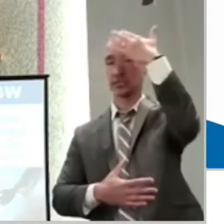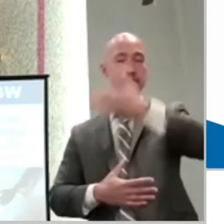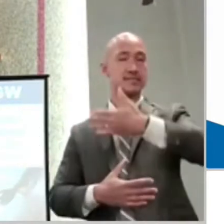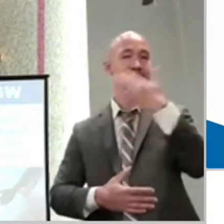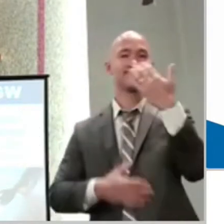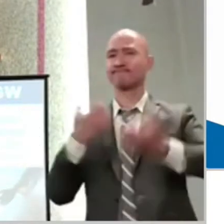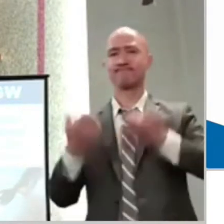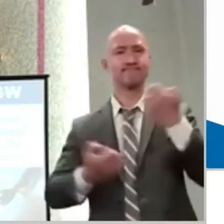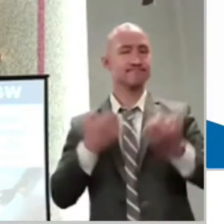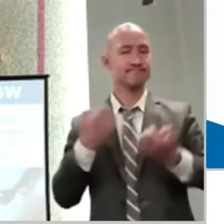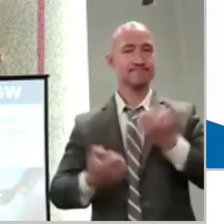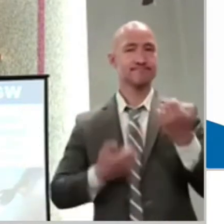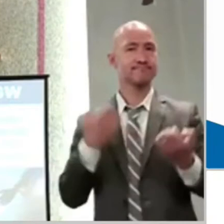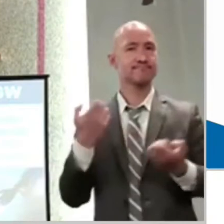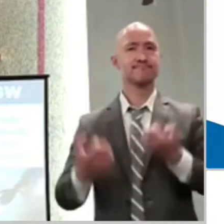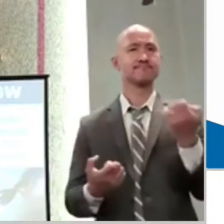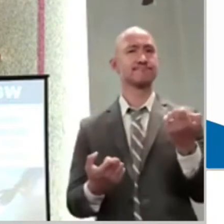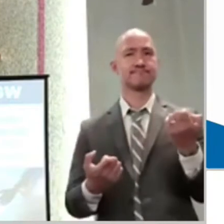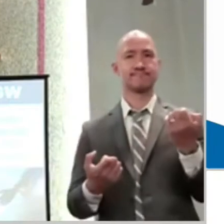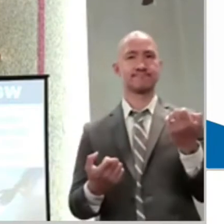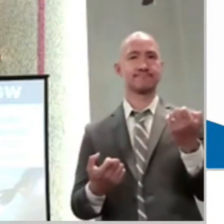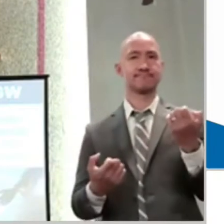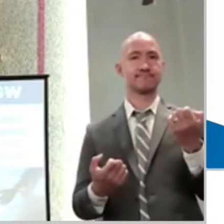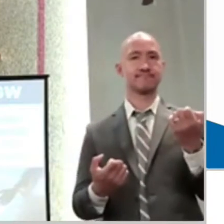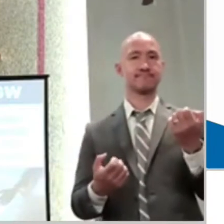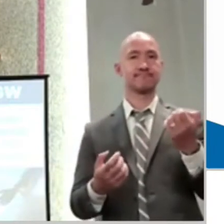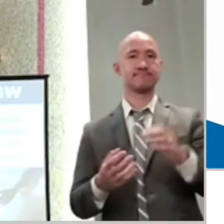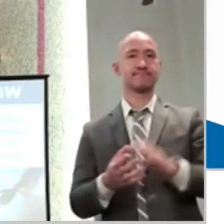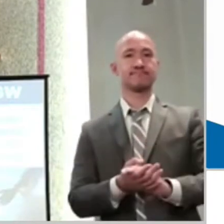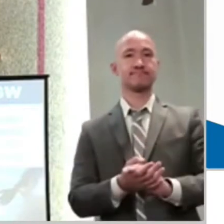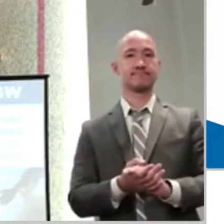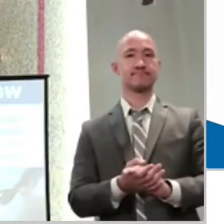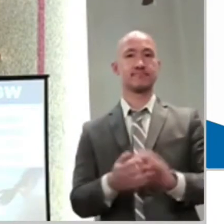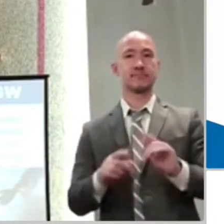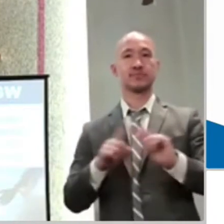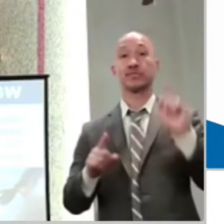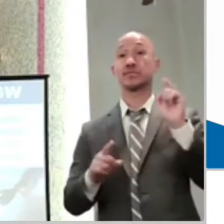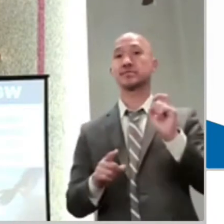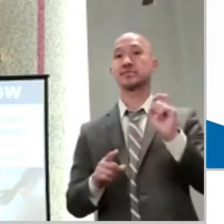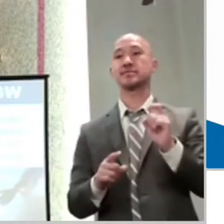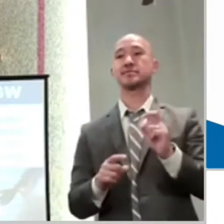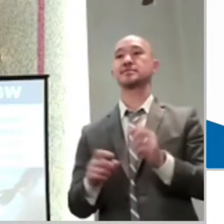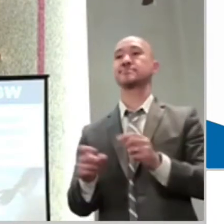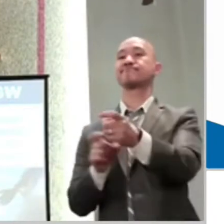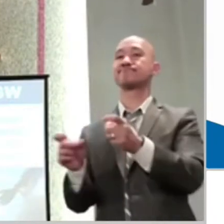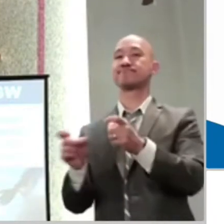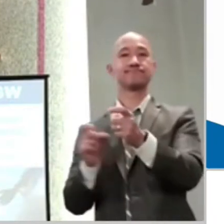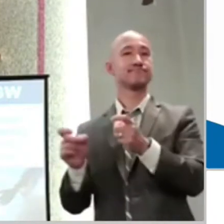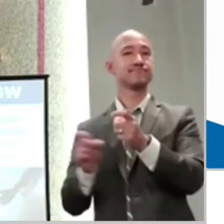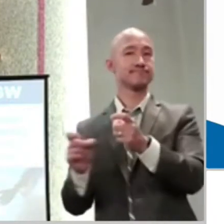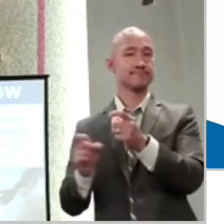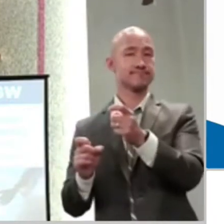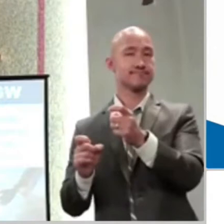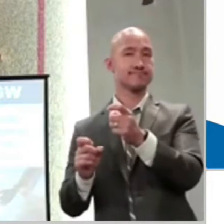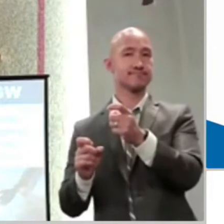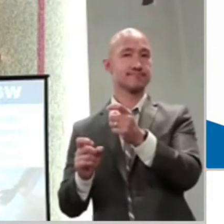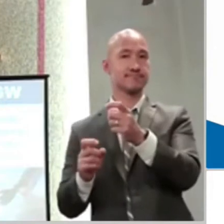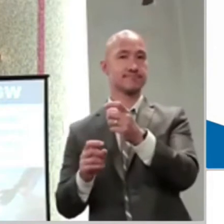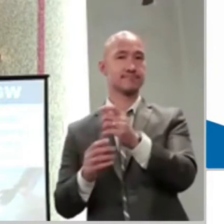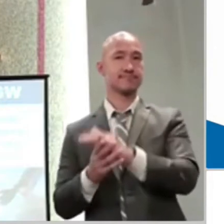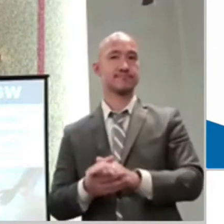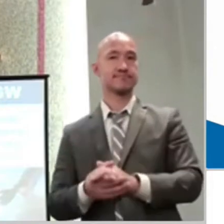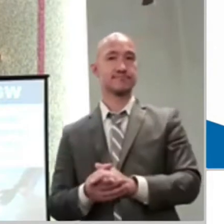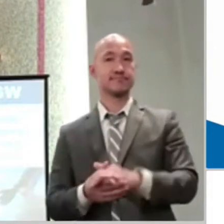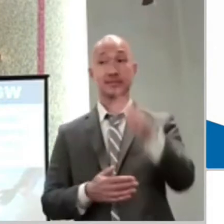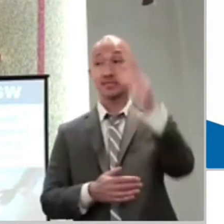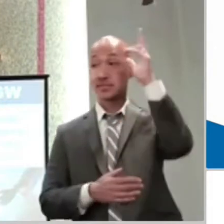It's got you. It grabs you. You got to rebuke it. You got to let it go. But it's not going to be easy. It's going to